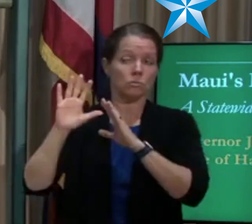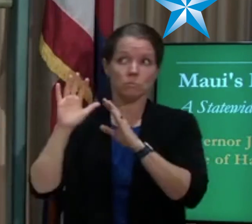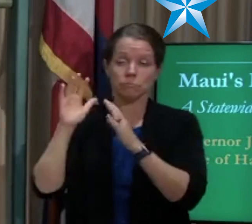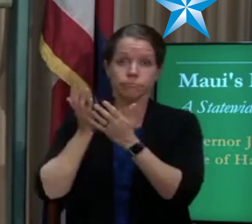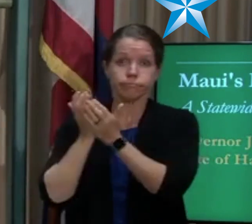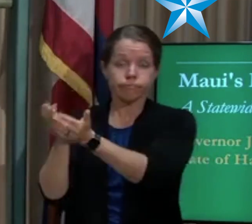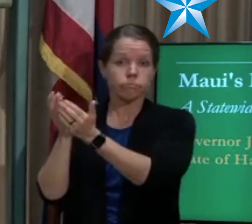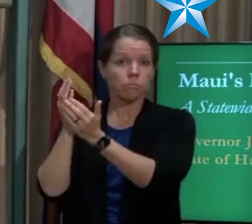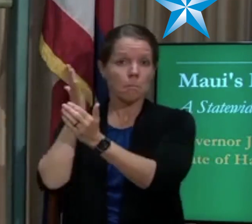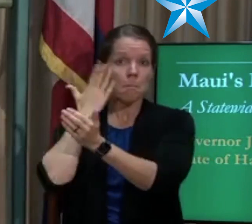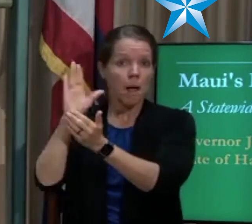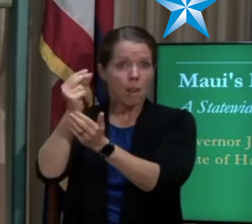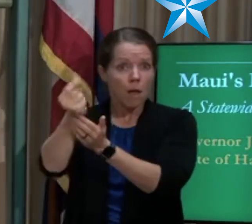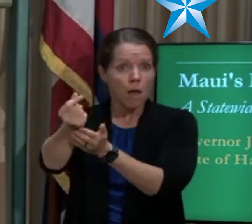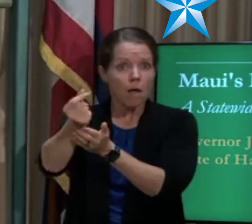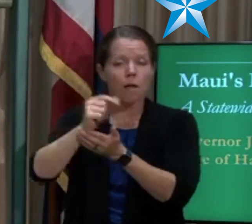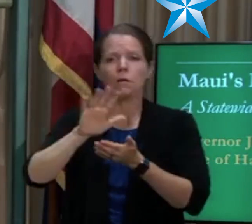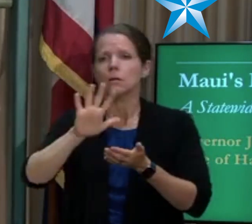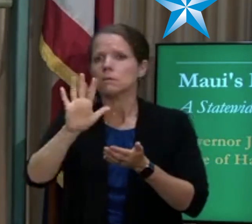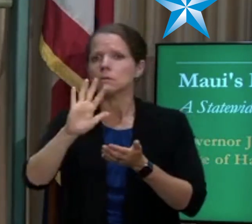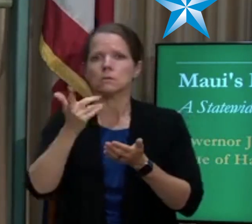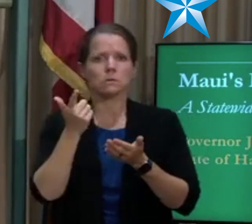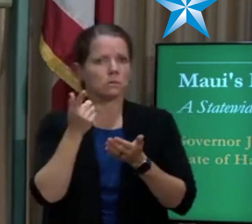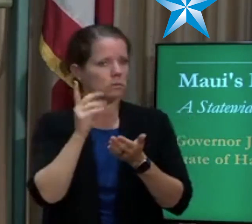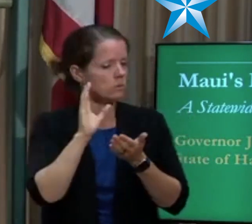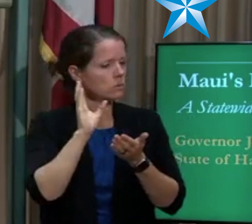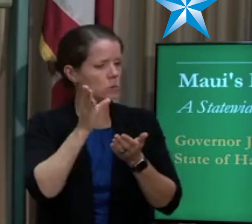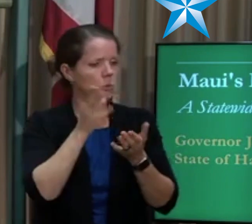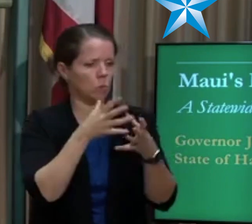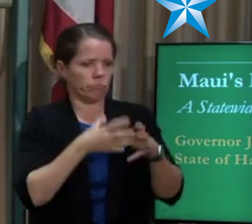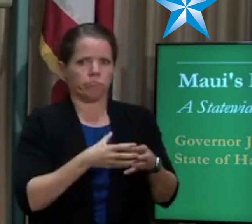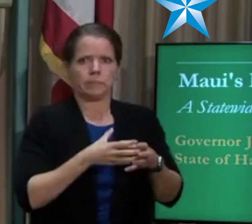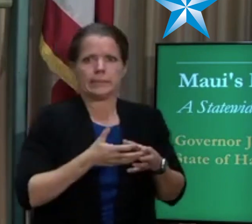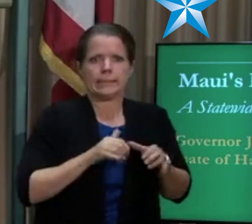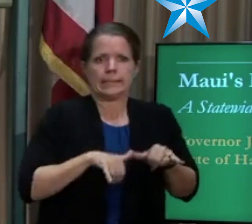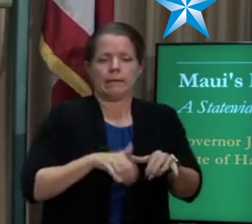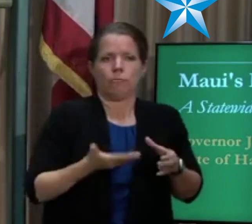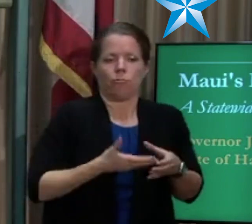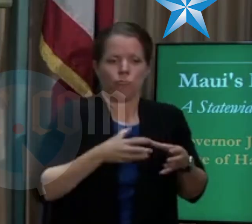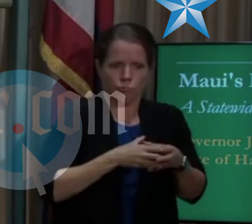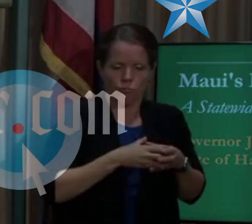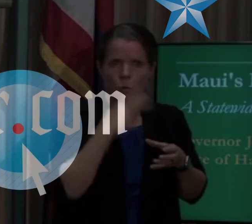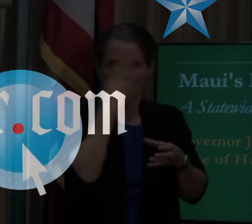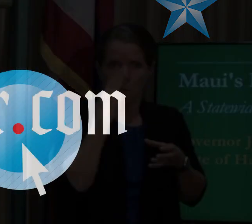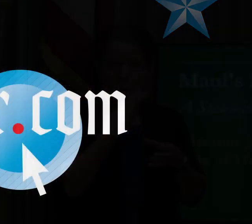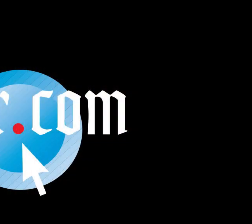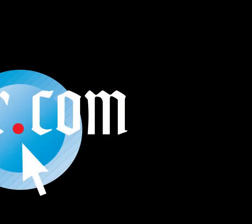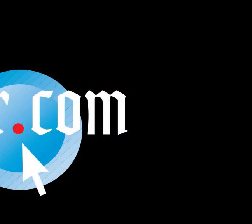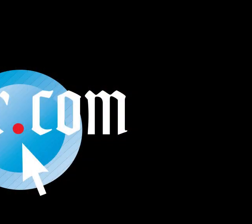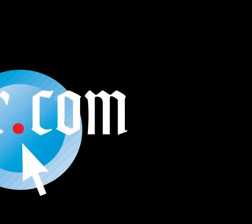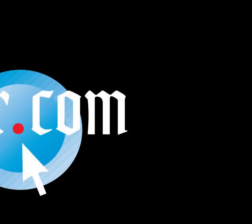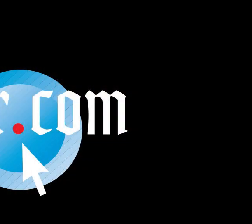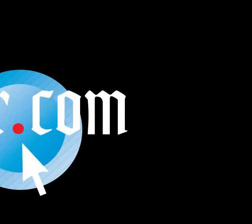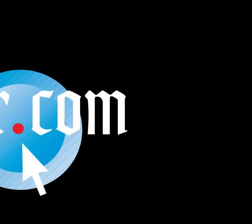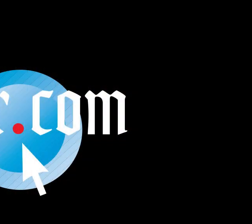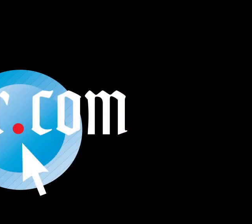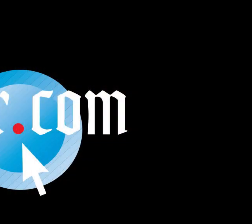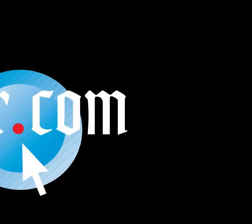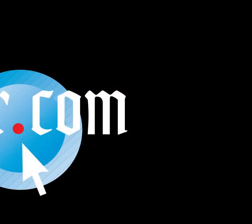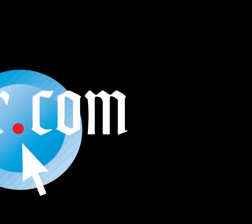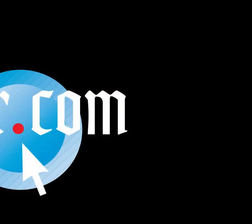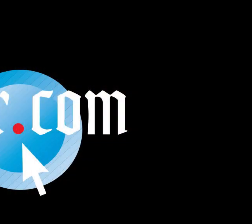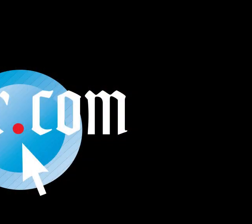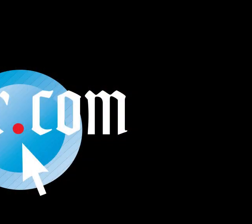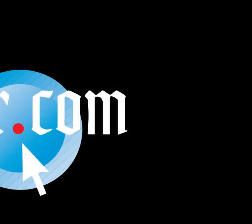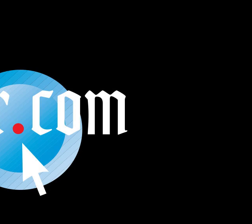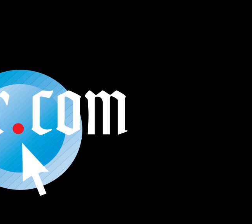see if they find a lost ring or a picture, some other keepsake. you. Thank